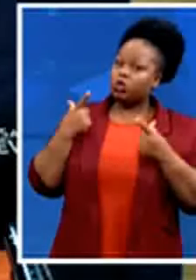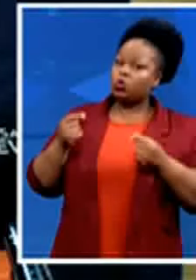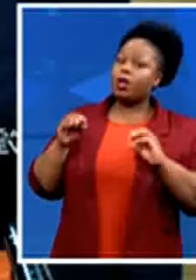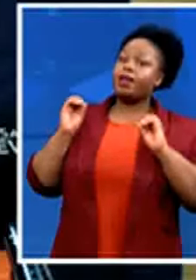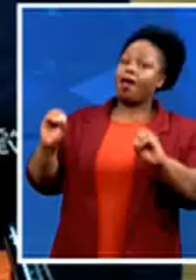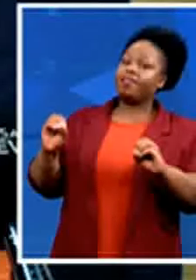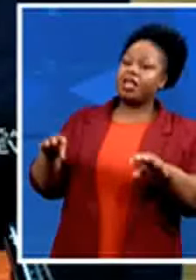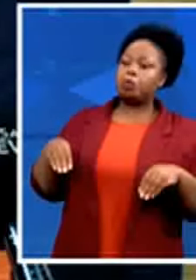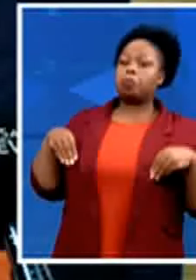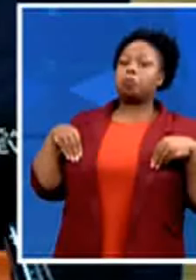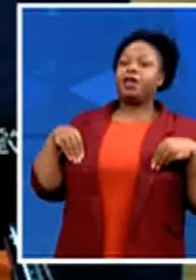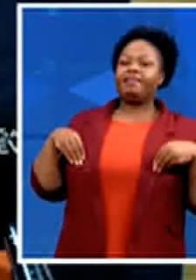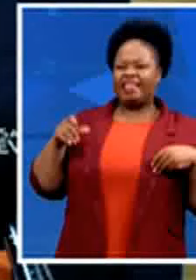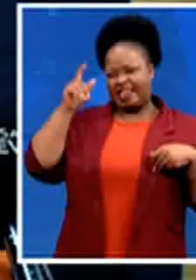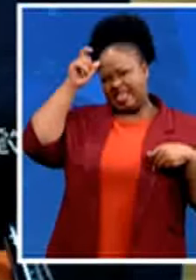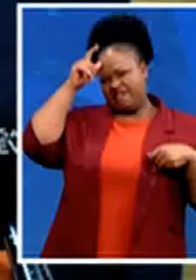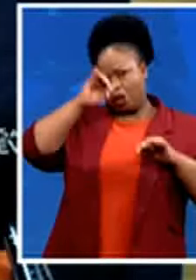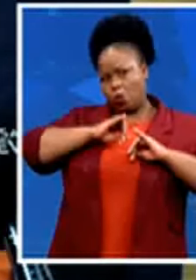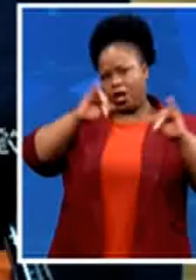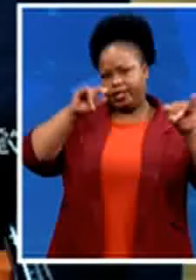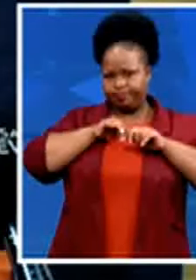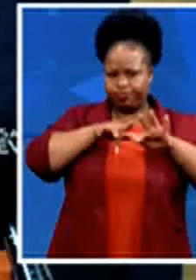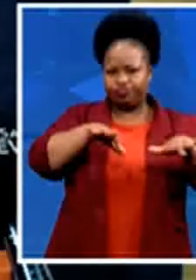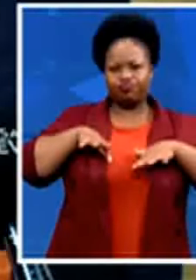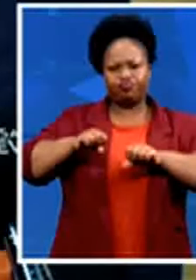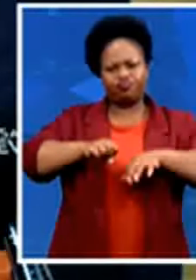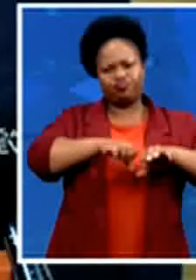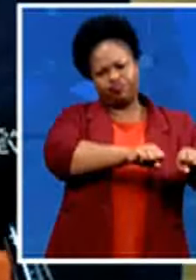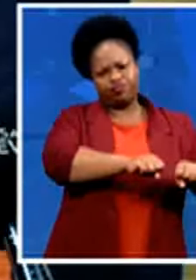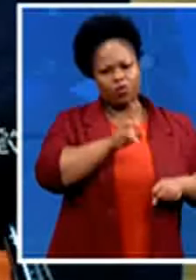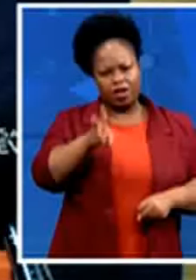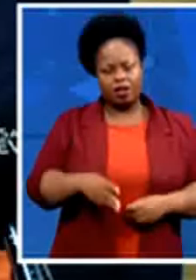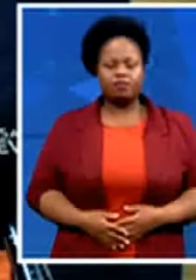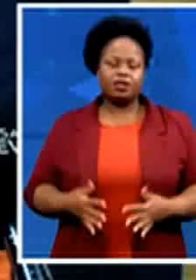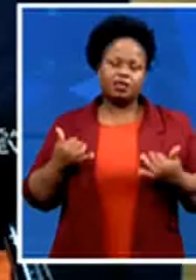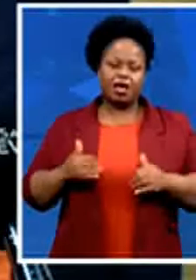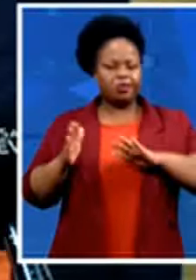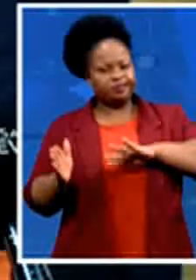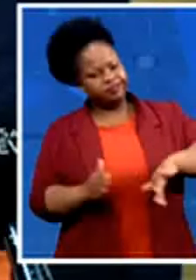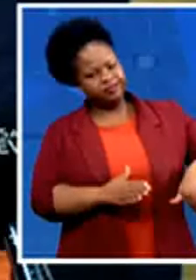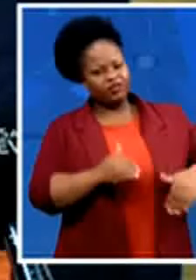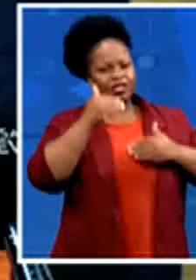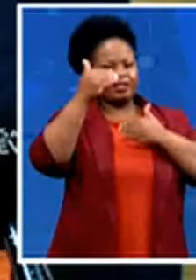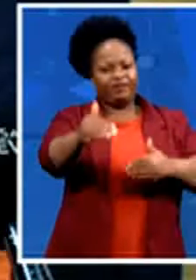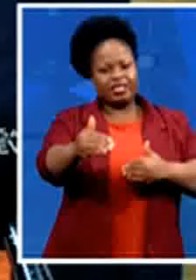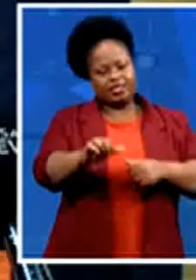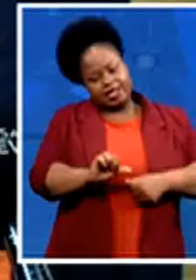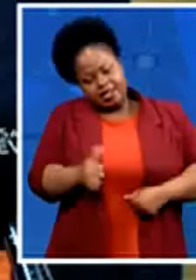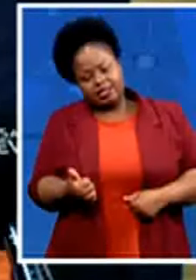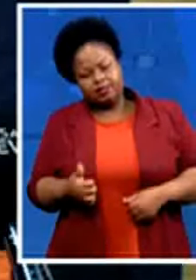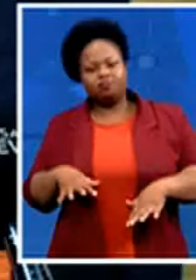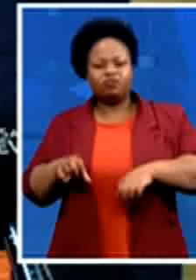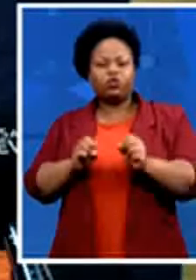so we are now ready for the next phase of our contribution to fix what is